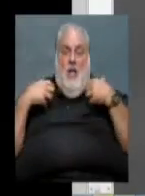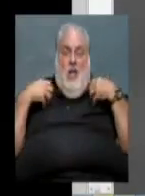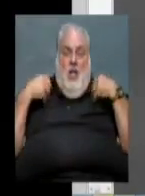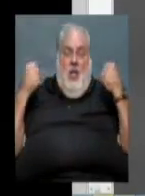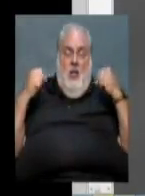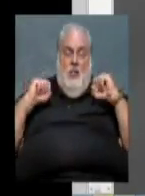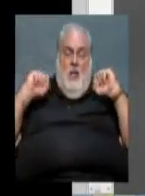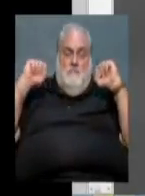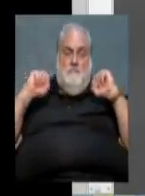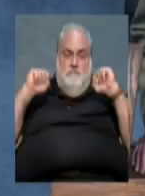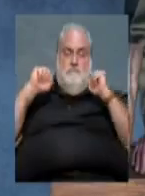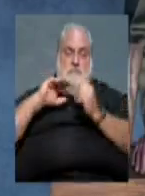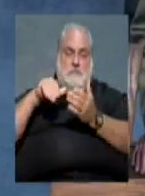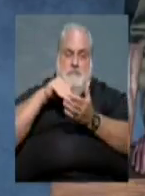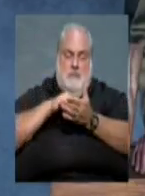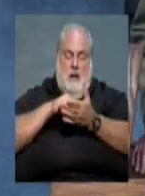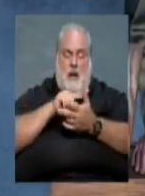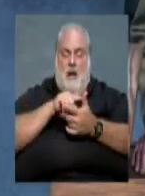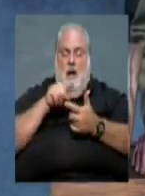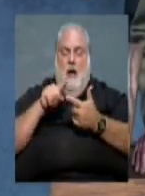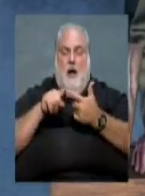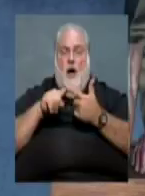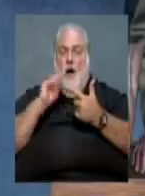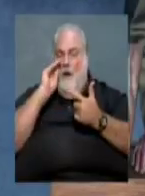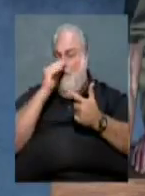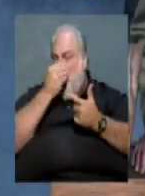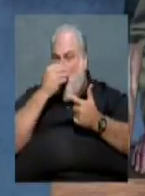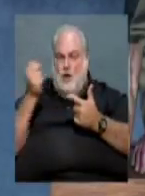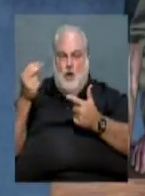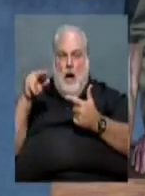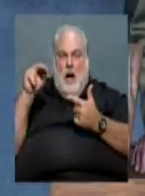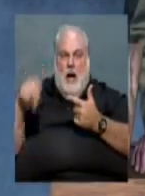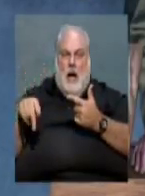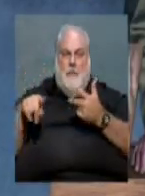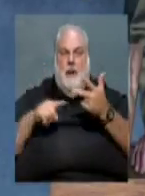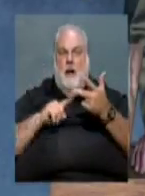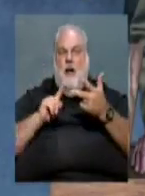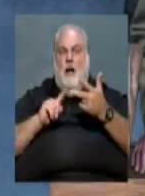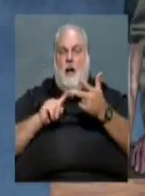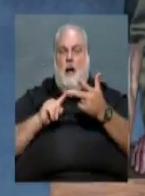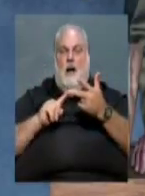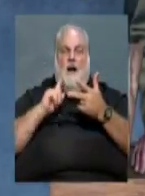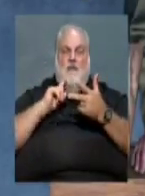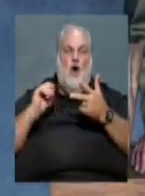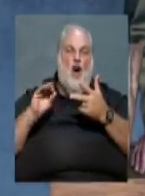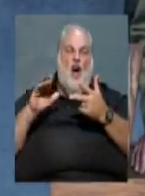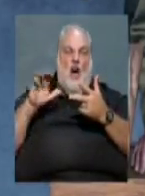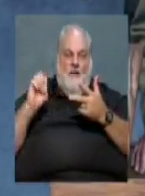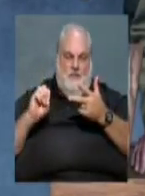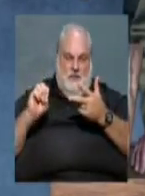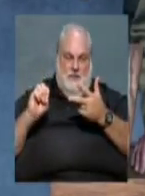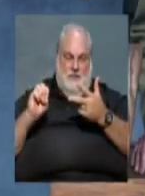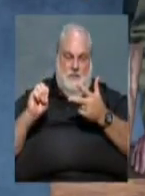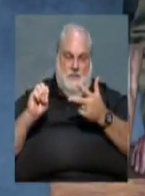and then a florist, and then additional space will be set aside for office uses.